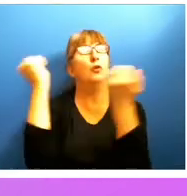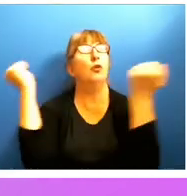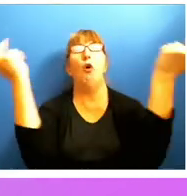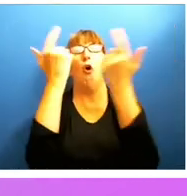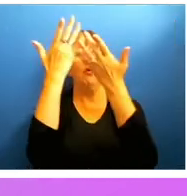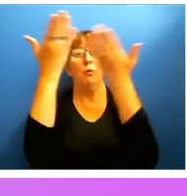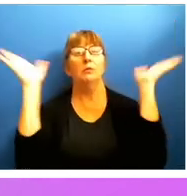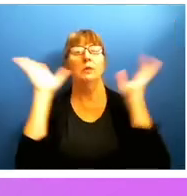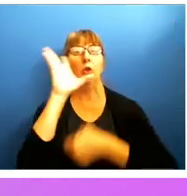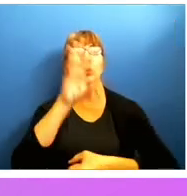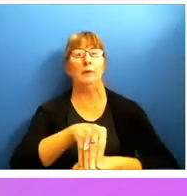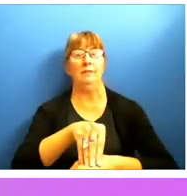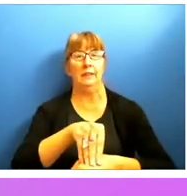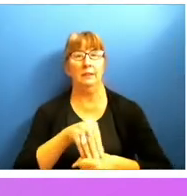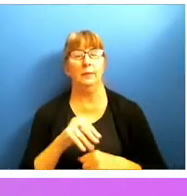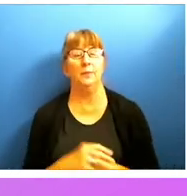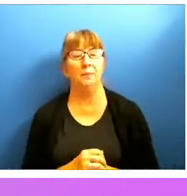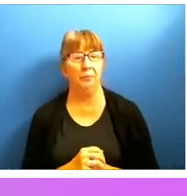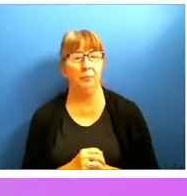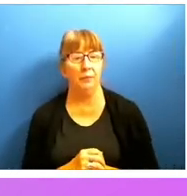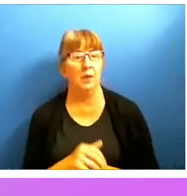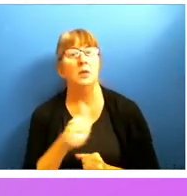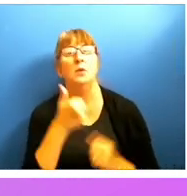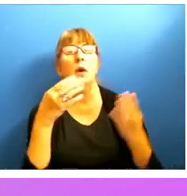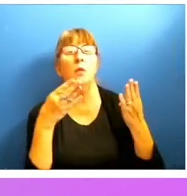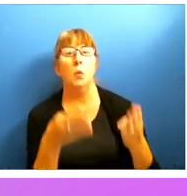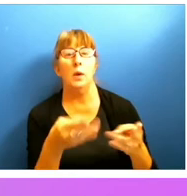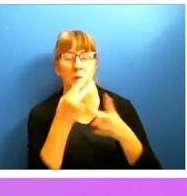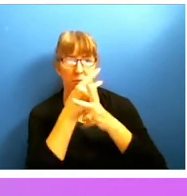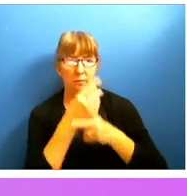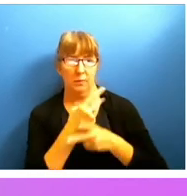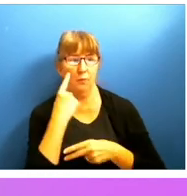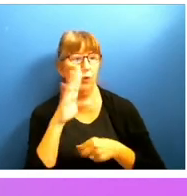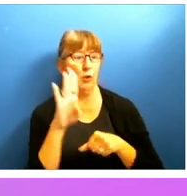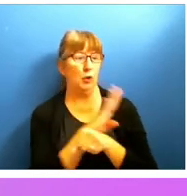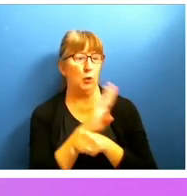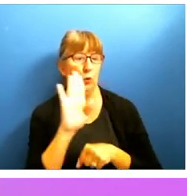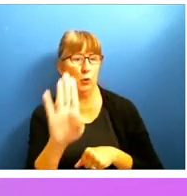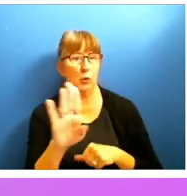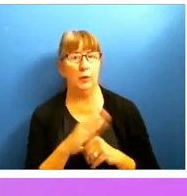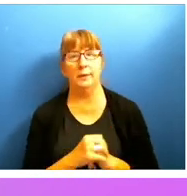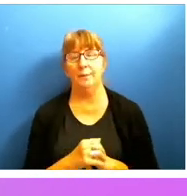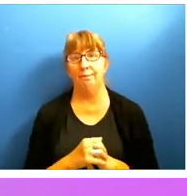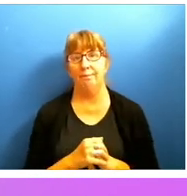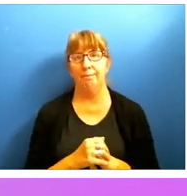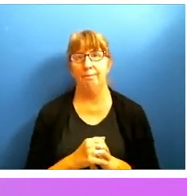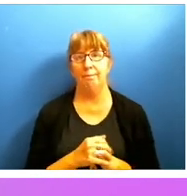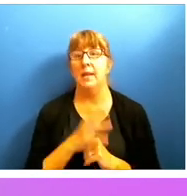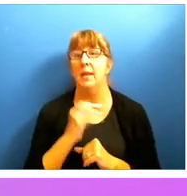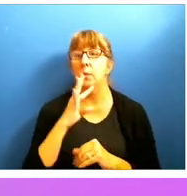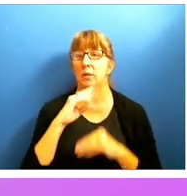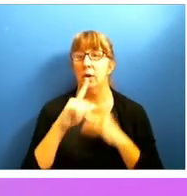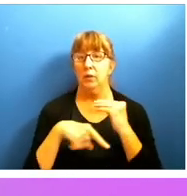inclusiveness. So another way that you can work this into your organization. Again, we talked about social justice issues on the